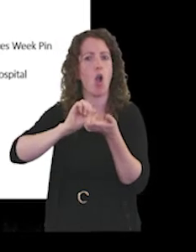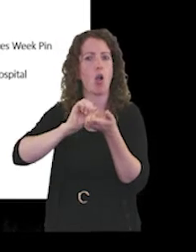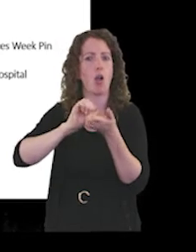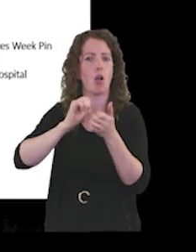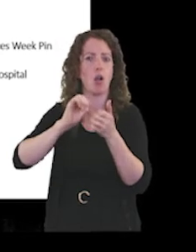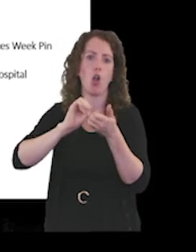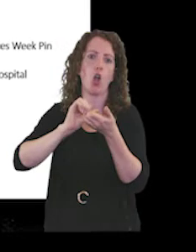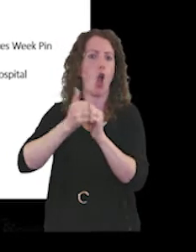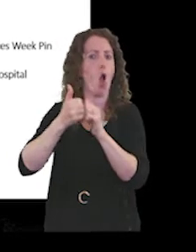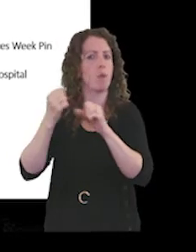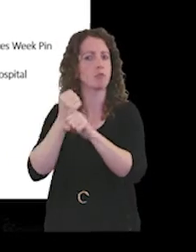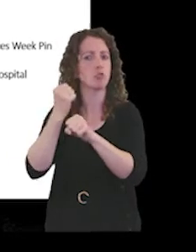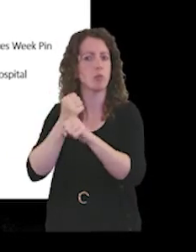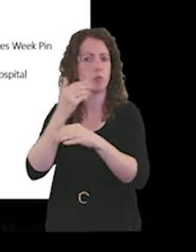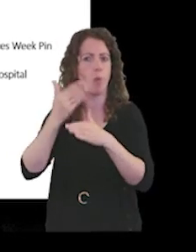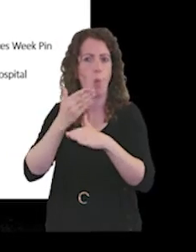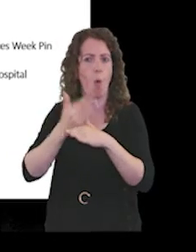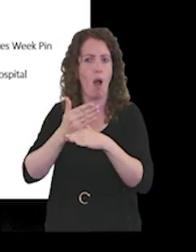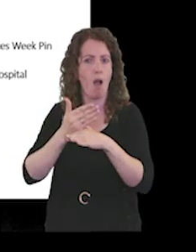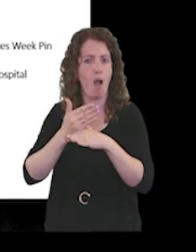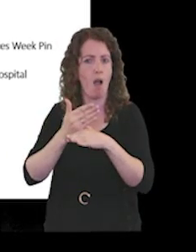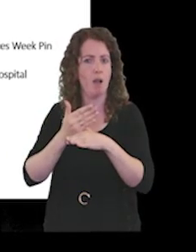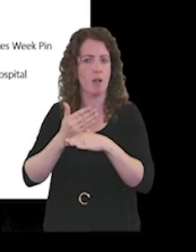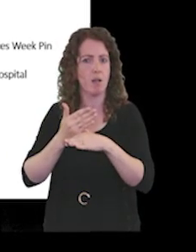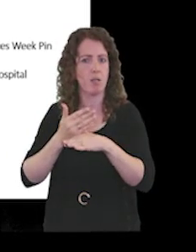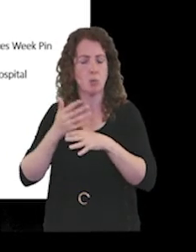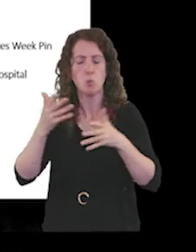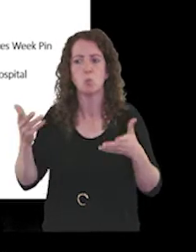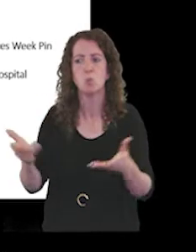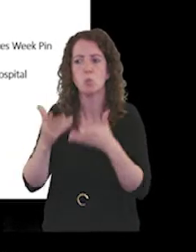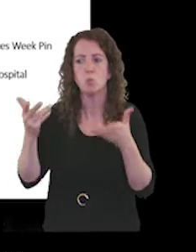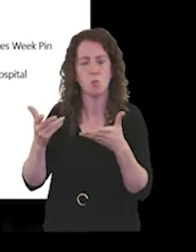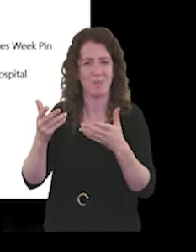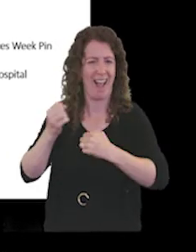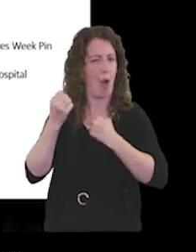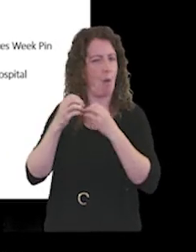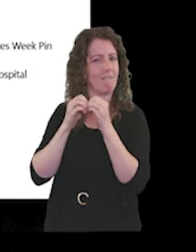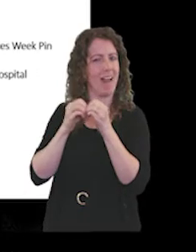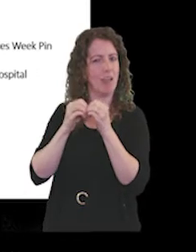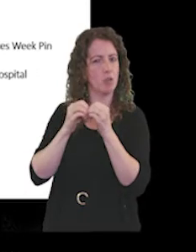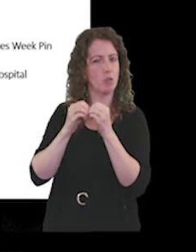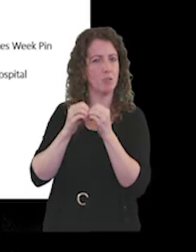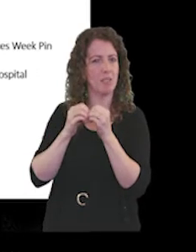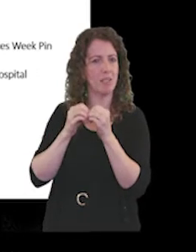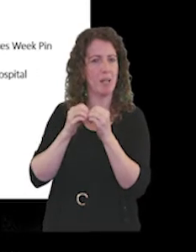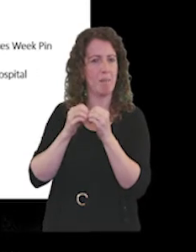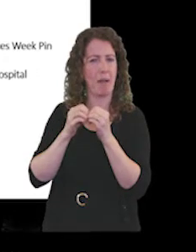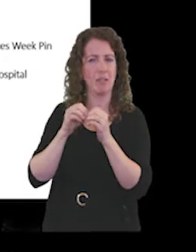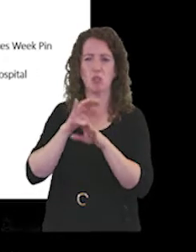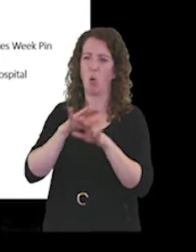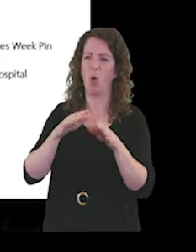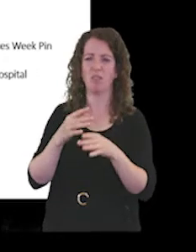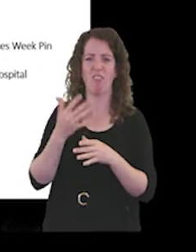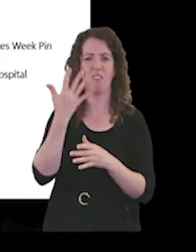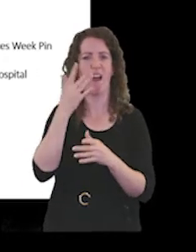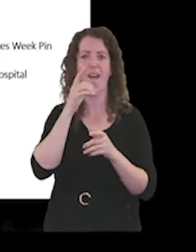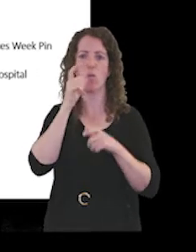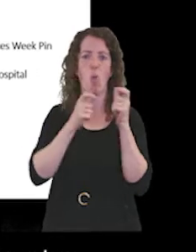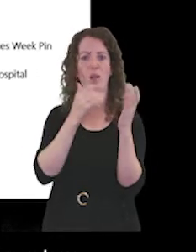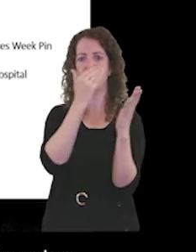work and reinvigorate the values, but to make them more than just five words on a page.